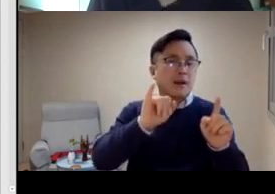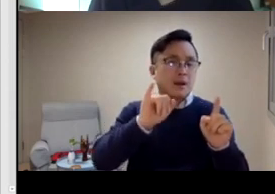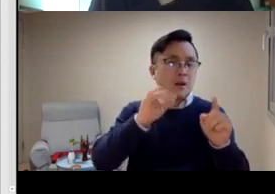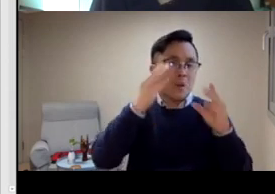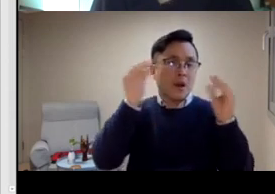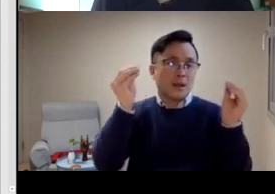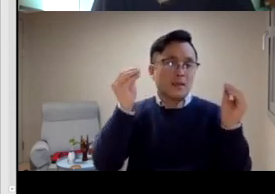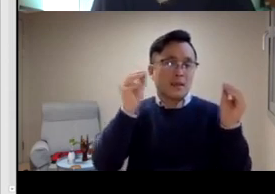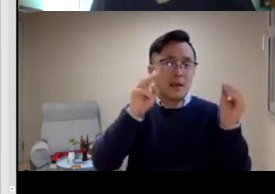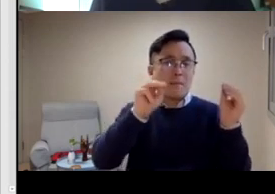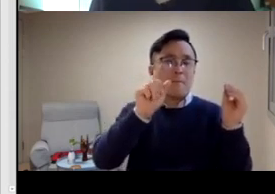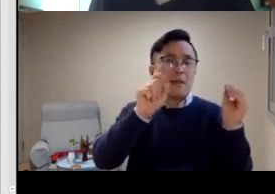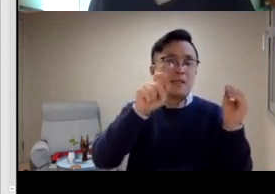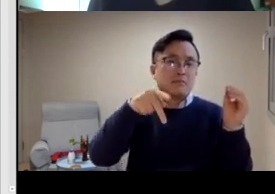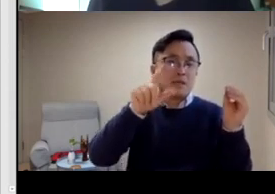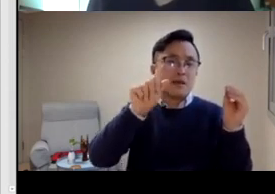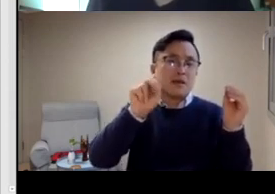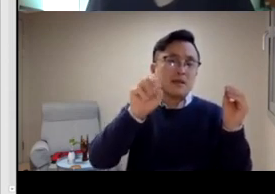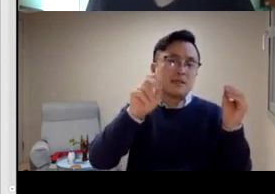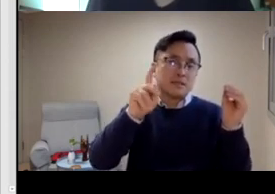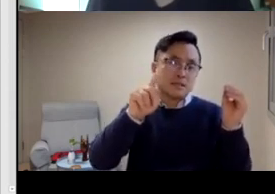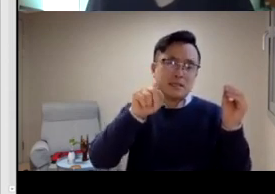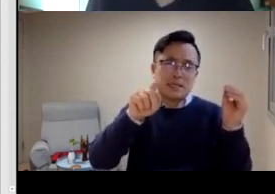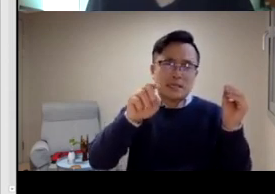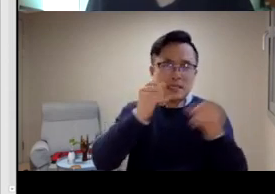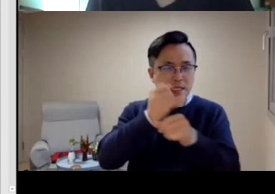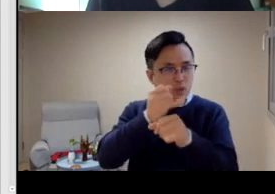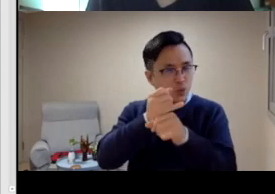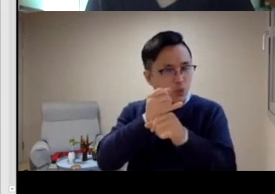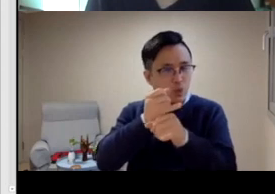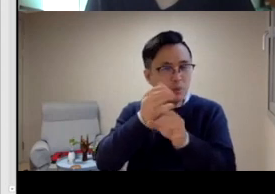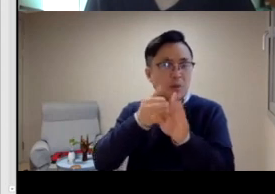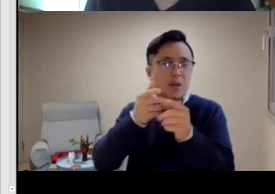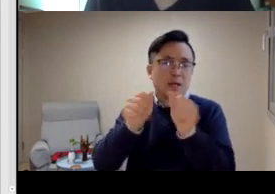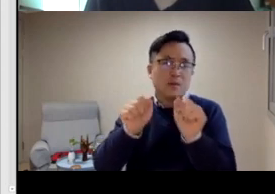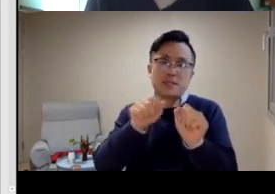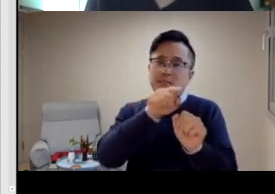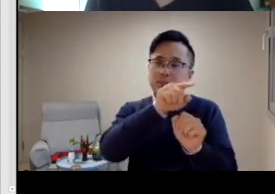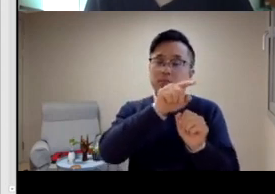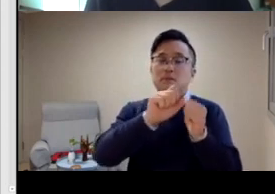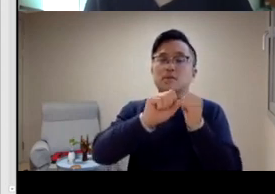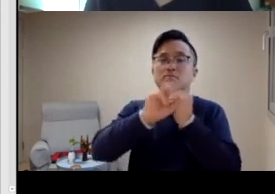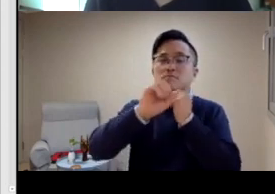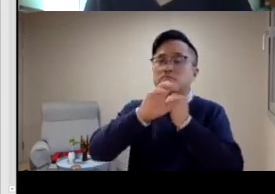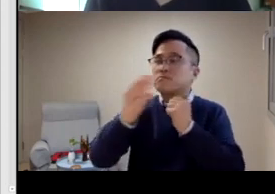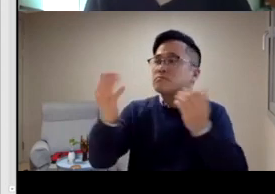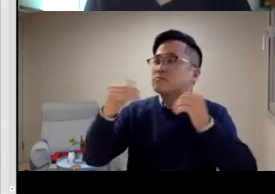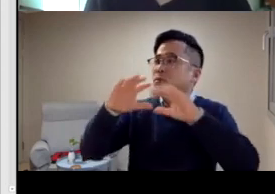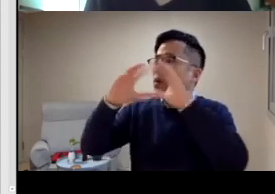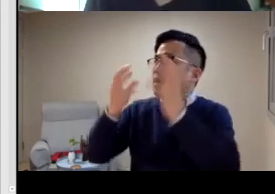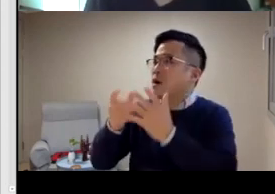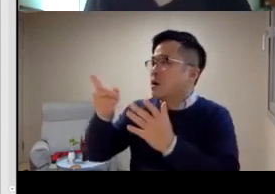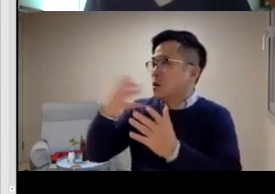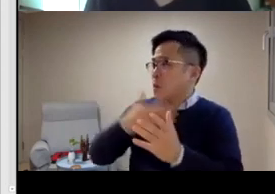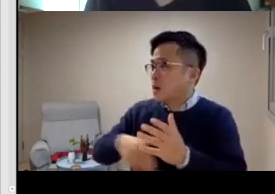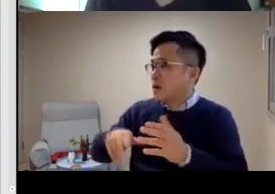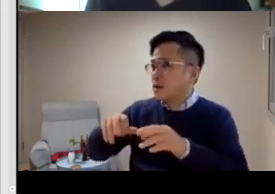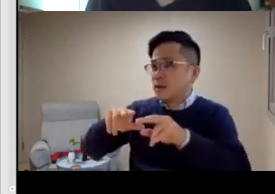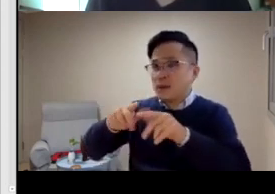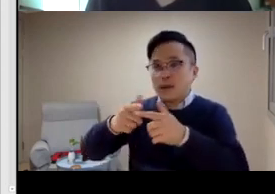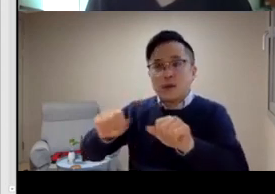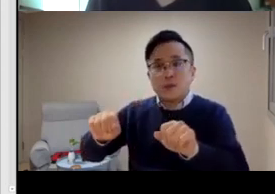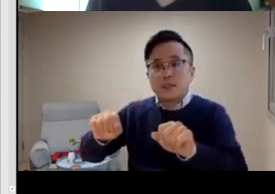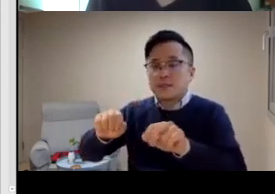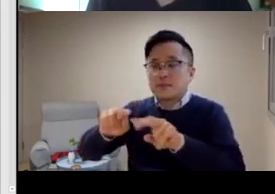And there's this woman who was in Europe, Ulrike Zeshan. And she was working at the Max Planck Institute.